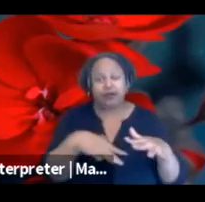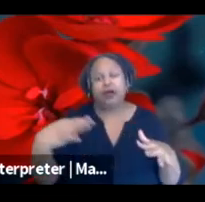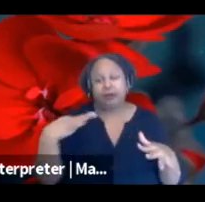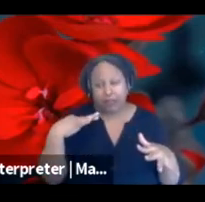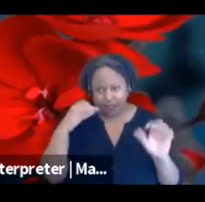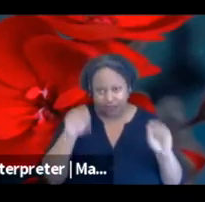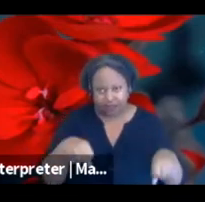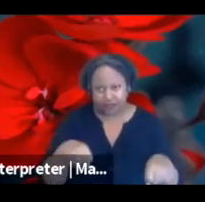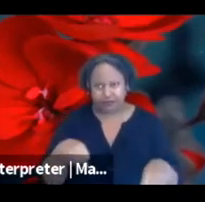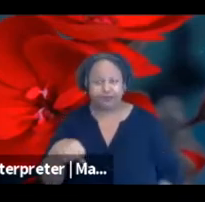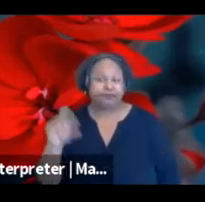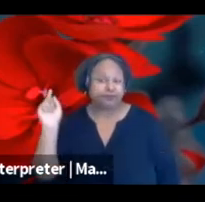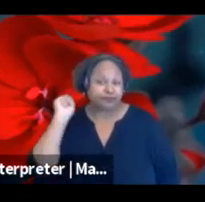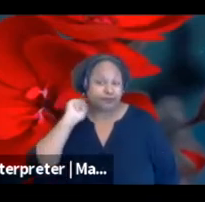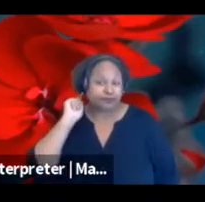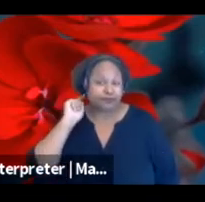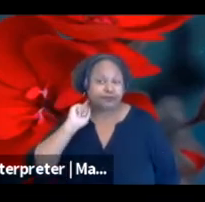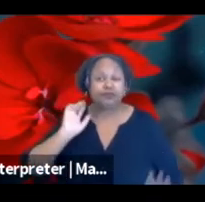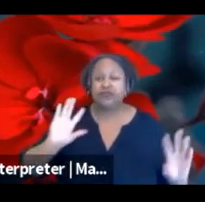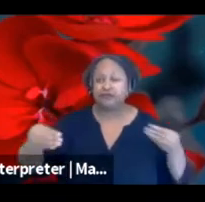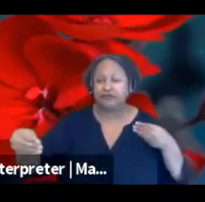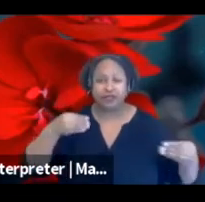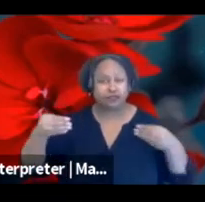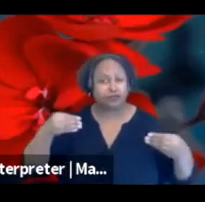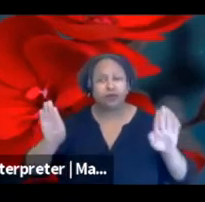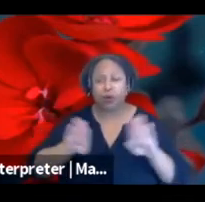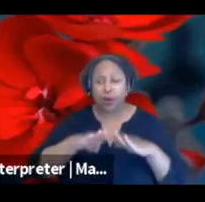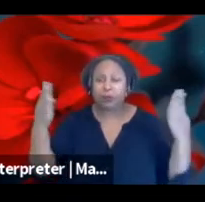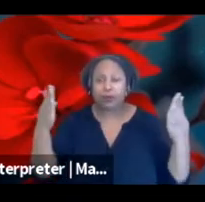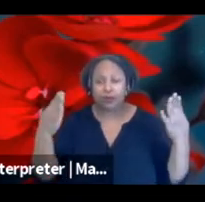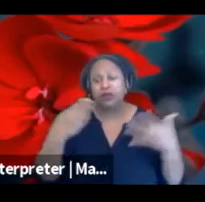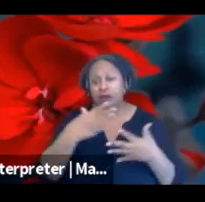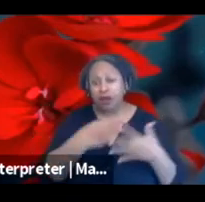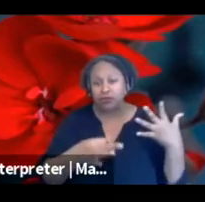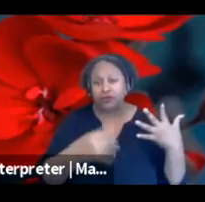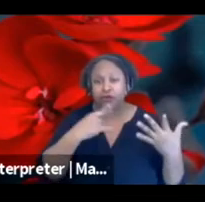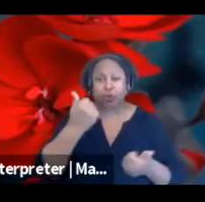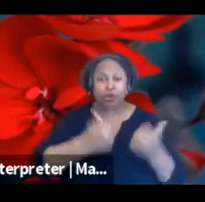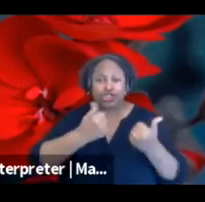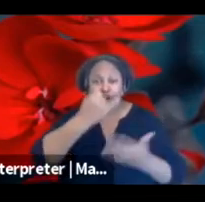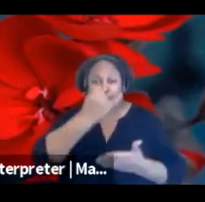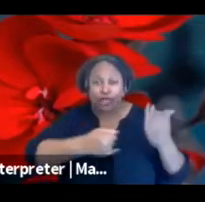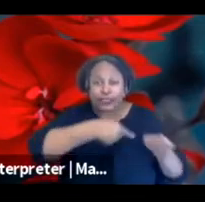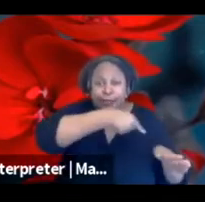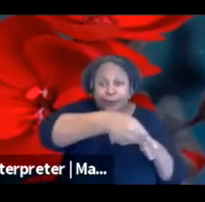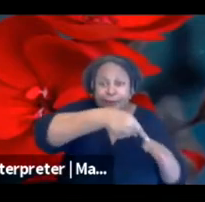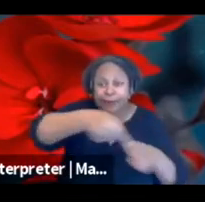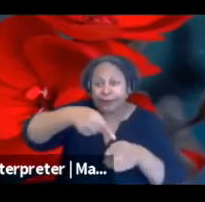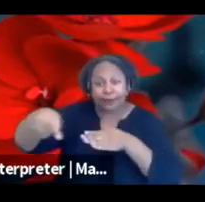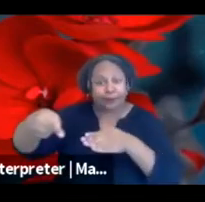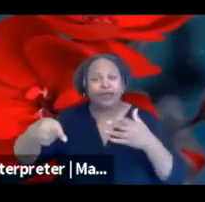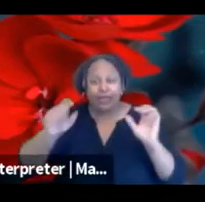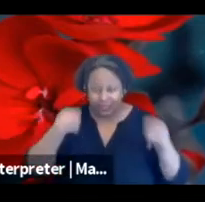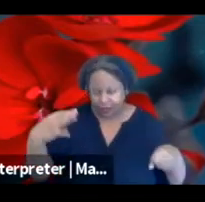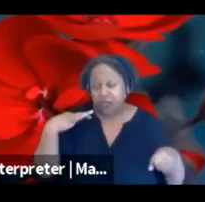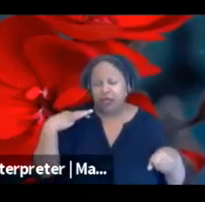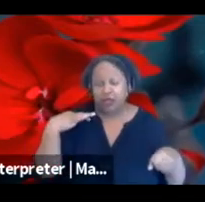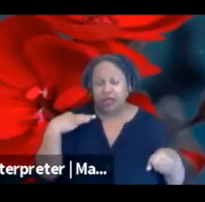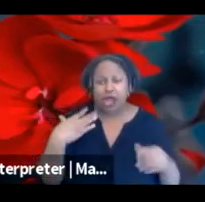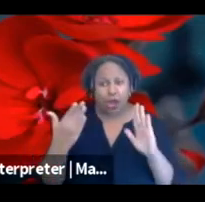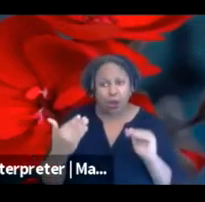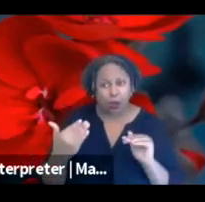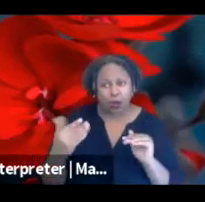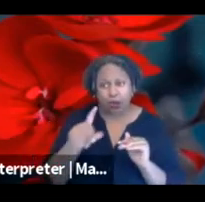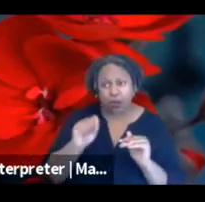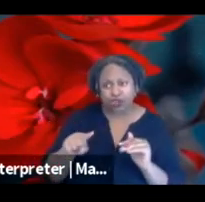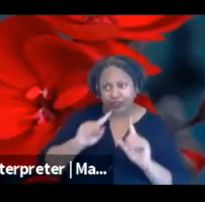keep that in mind as it's very flexible and open in terms of arts discipline. So I hope that answers your question. Please let me know